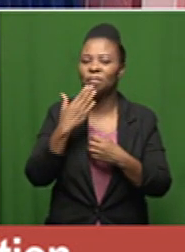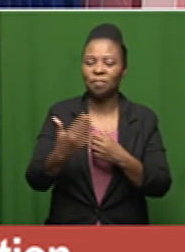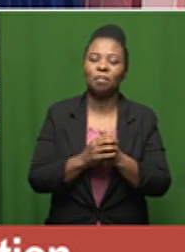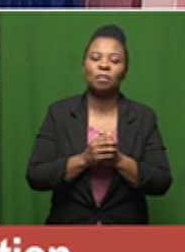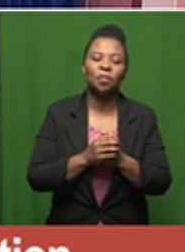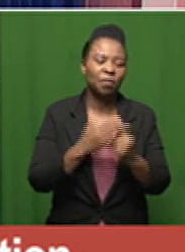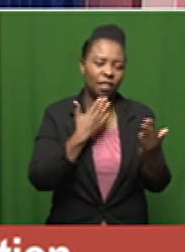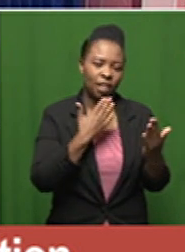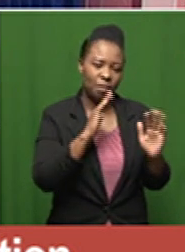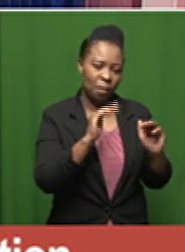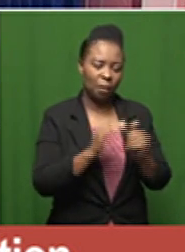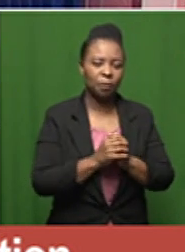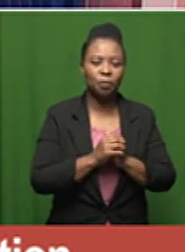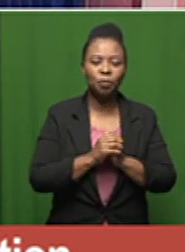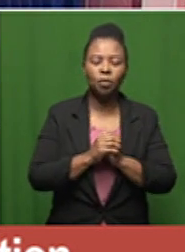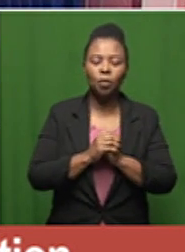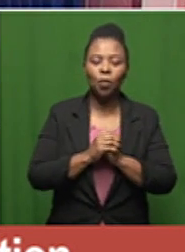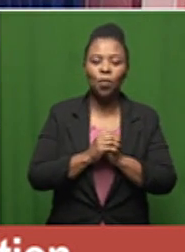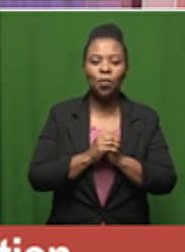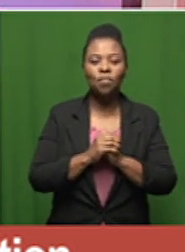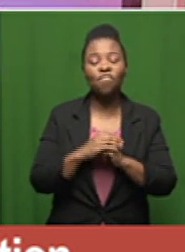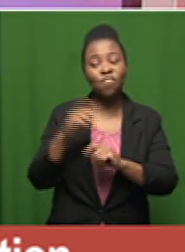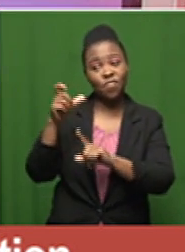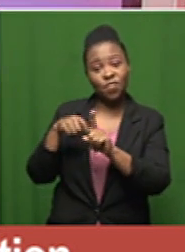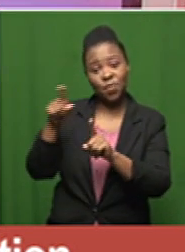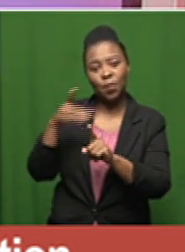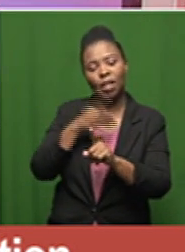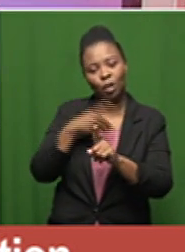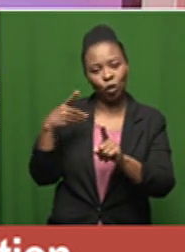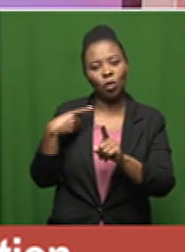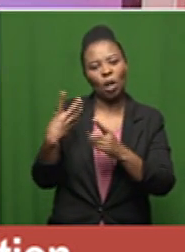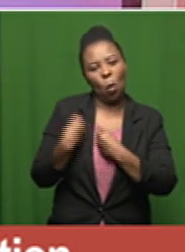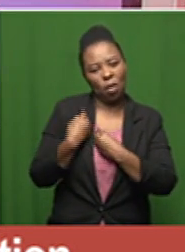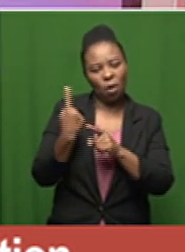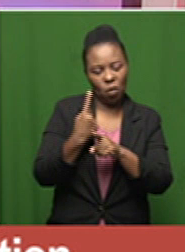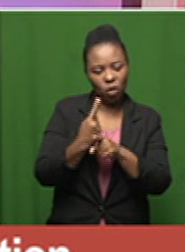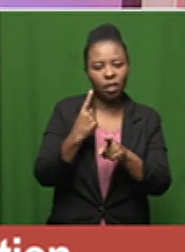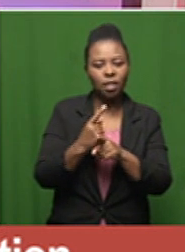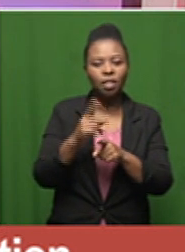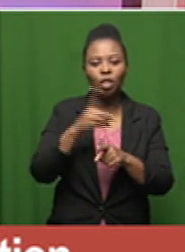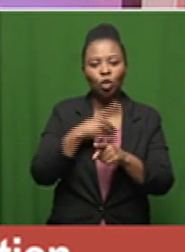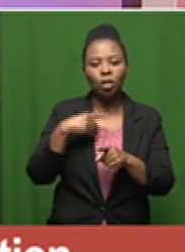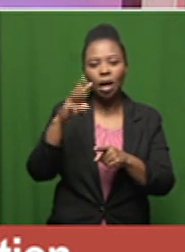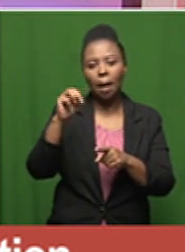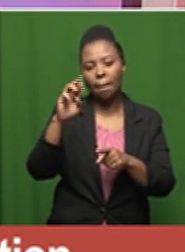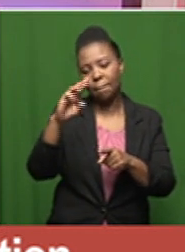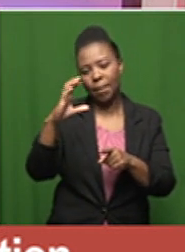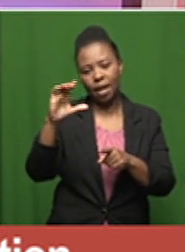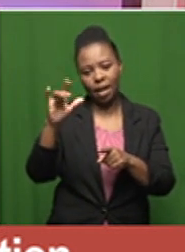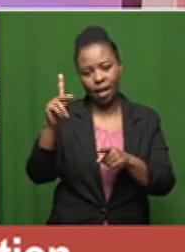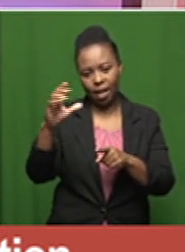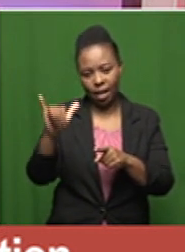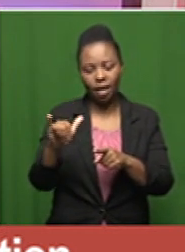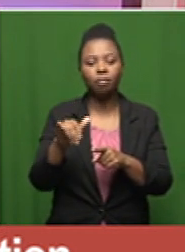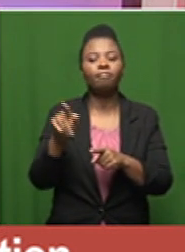thank you peter all right so that's one of our regular doctors dr marlin mckay uh sharing his thoughts of some of your